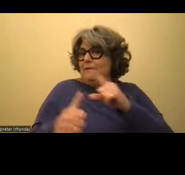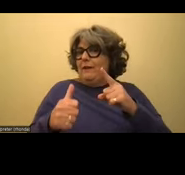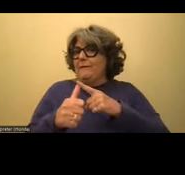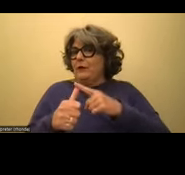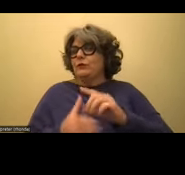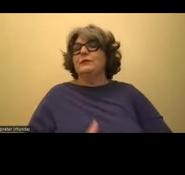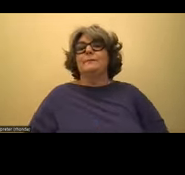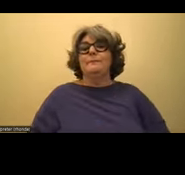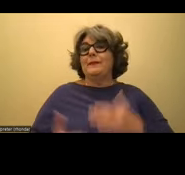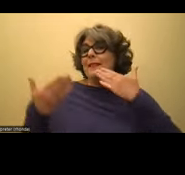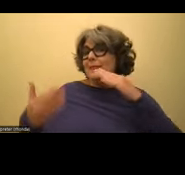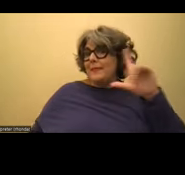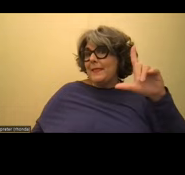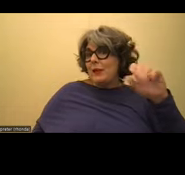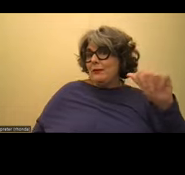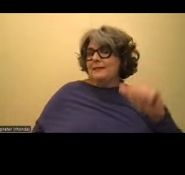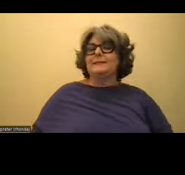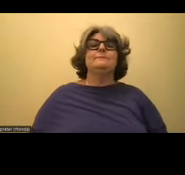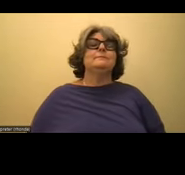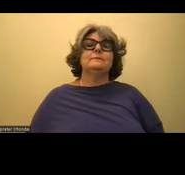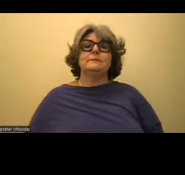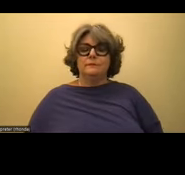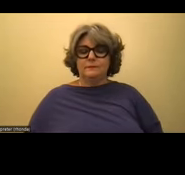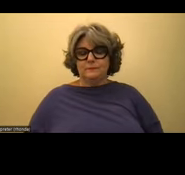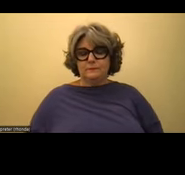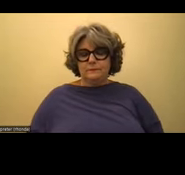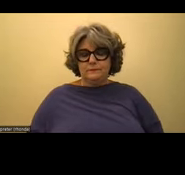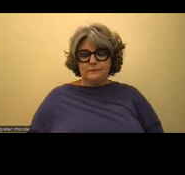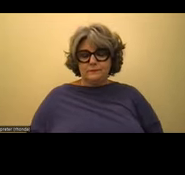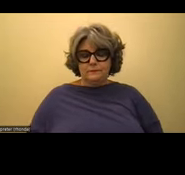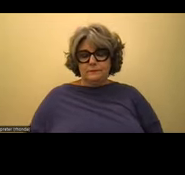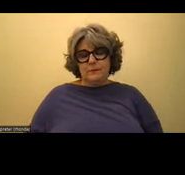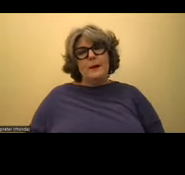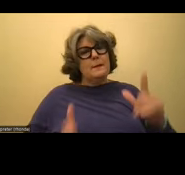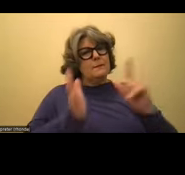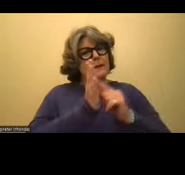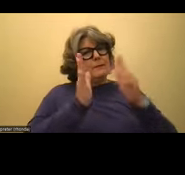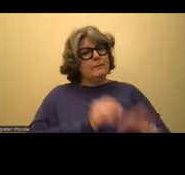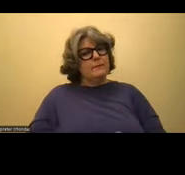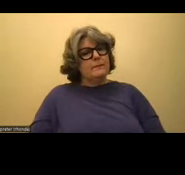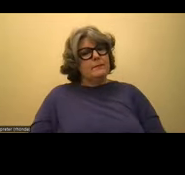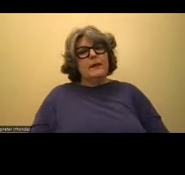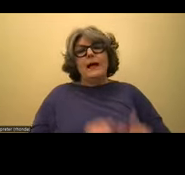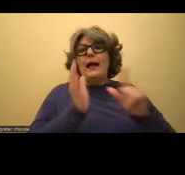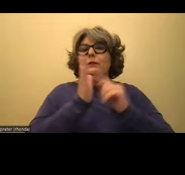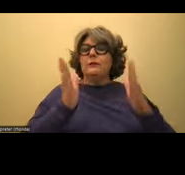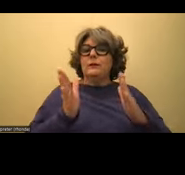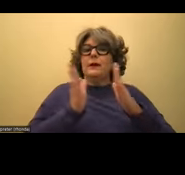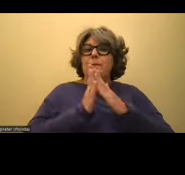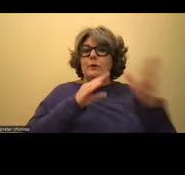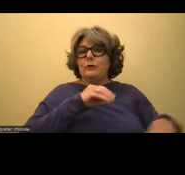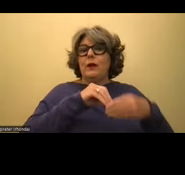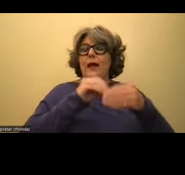Thanks, Lisa. Here's another important question, maybe from the publisher side. They said, how do publishers get their books on